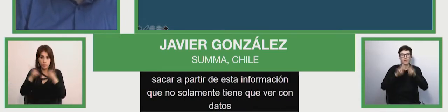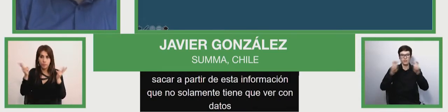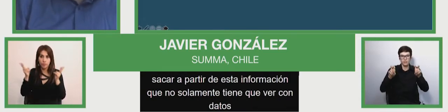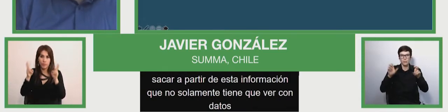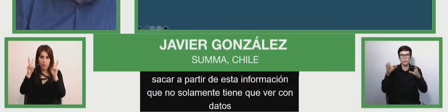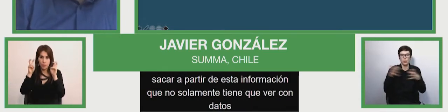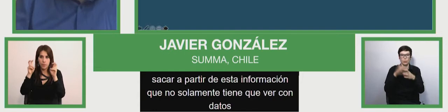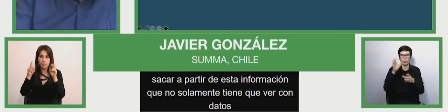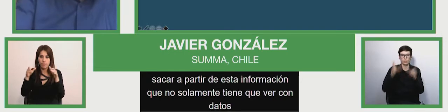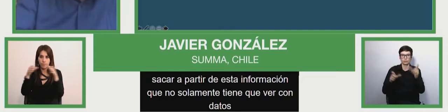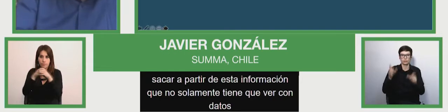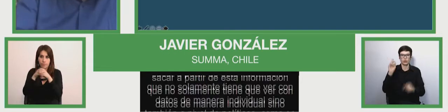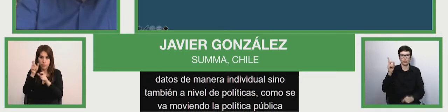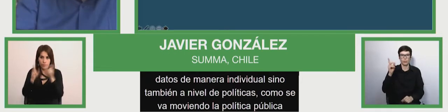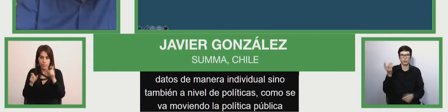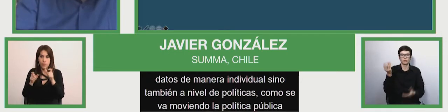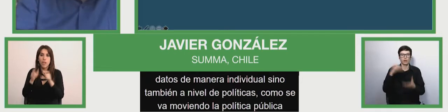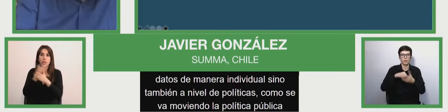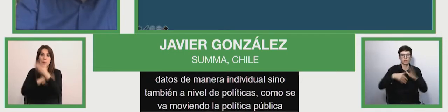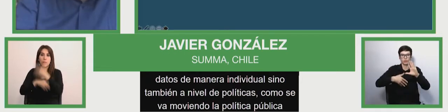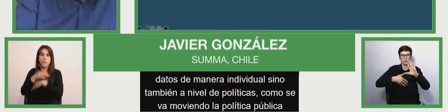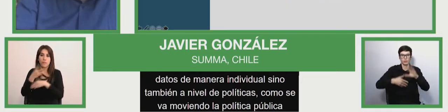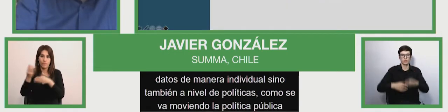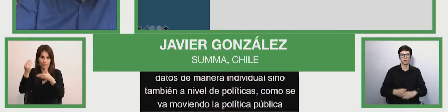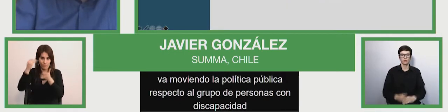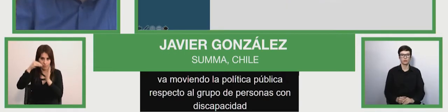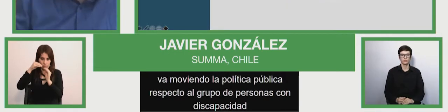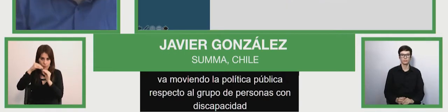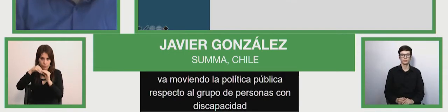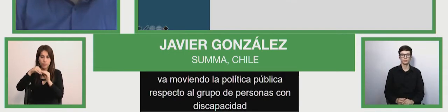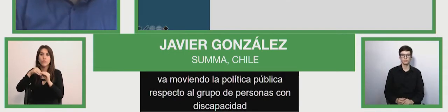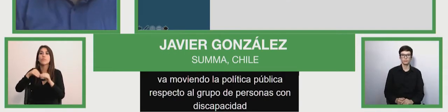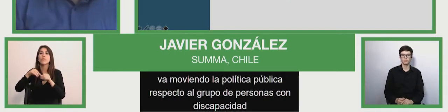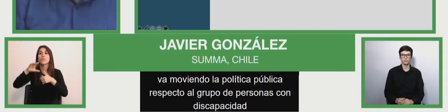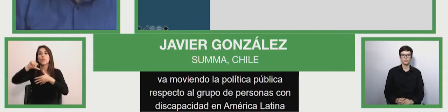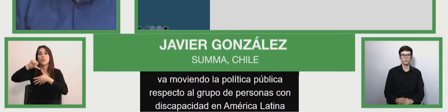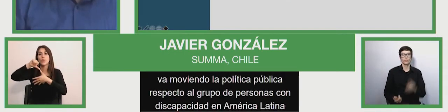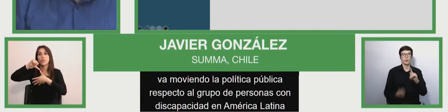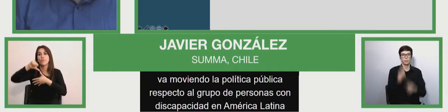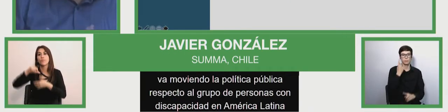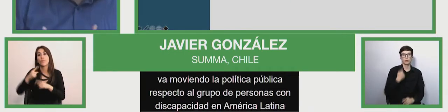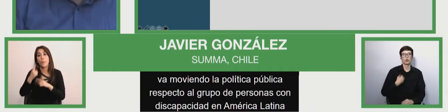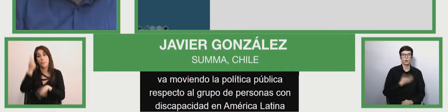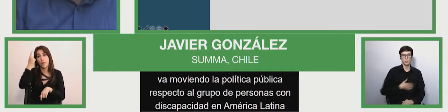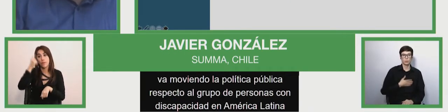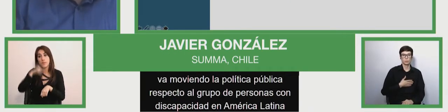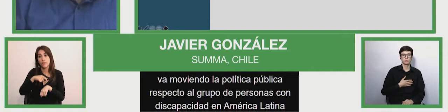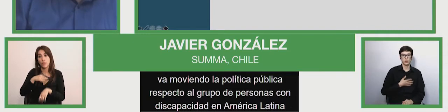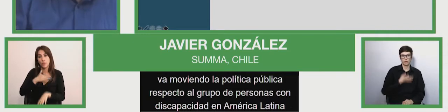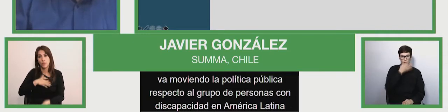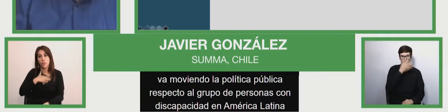capacity in Latin America. The first thing that I would like to mention is that